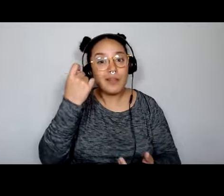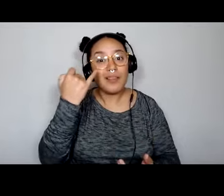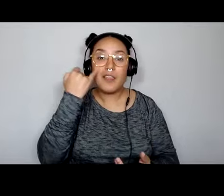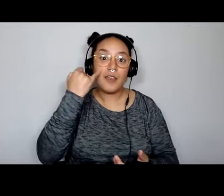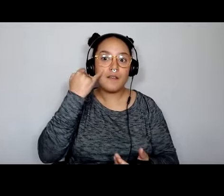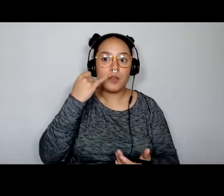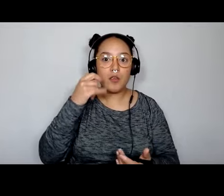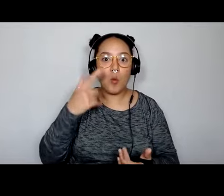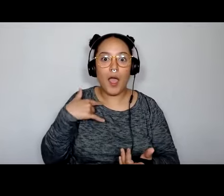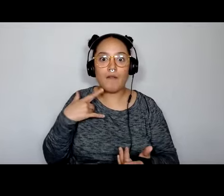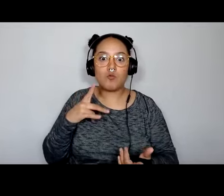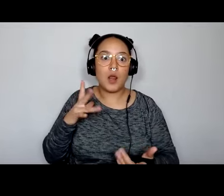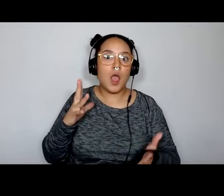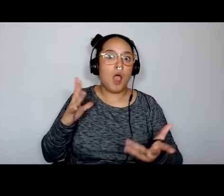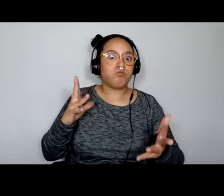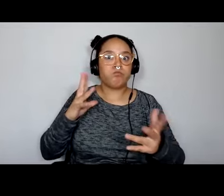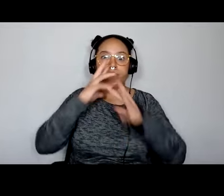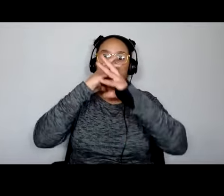think of a different idea for this, this project.